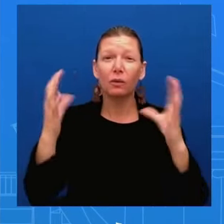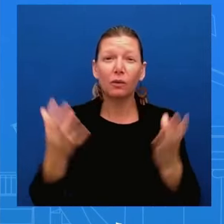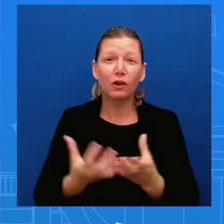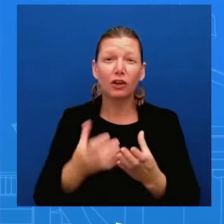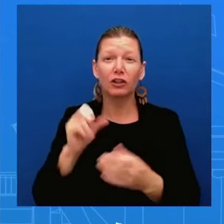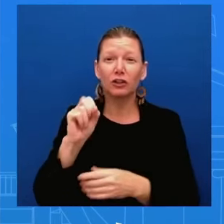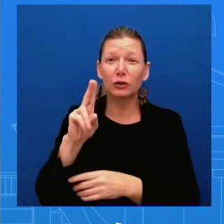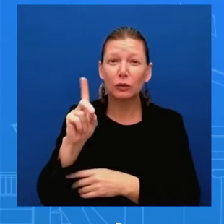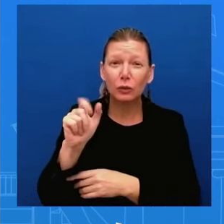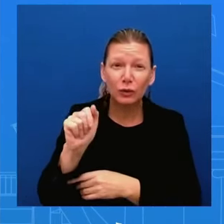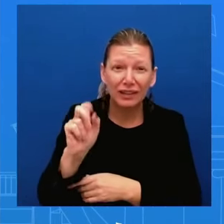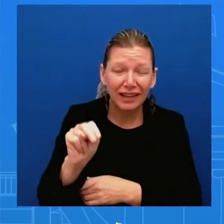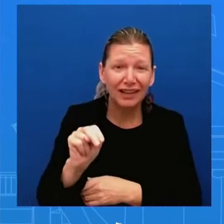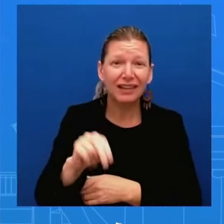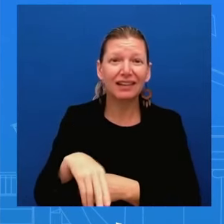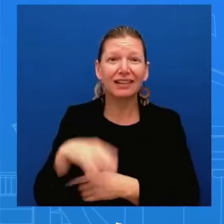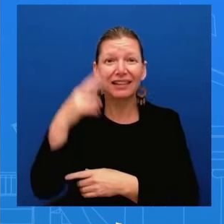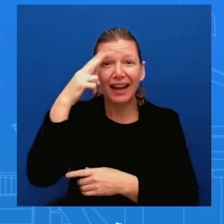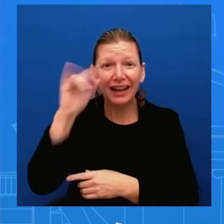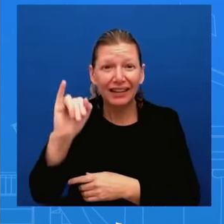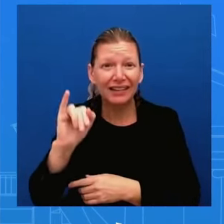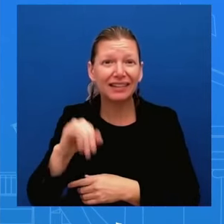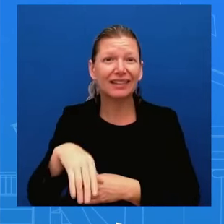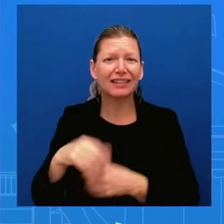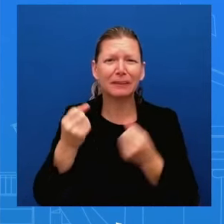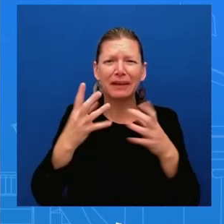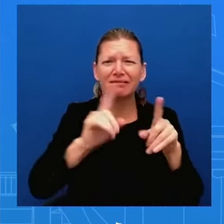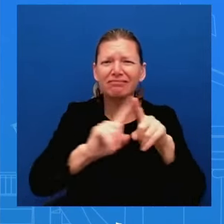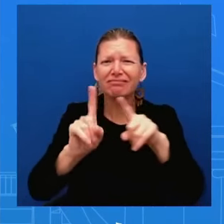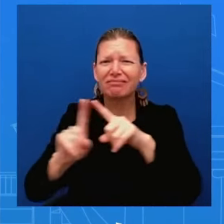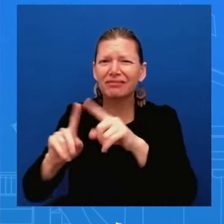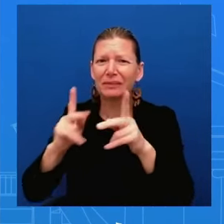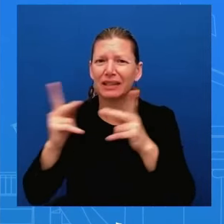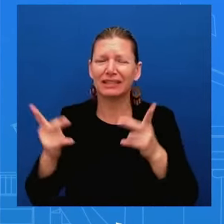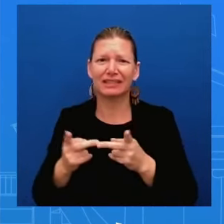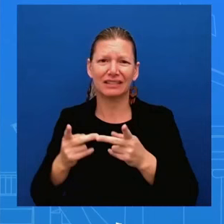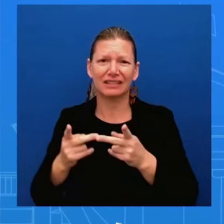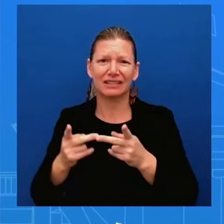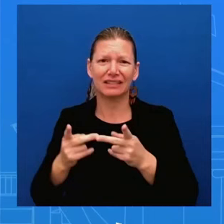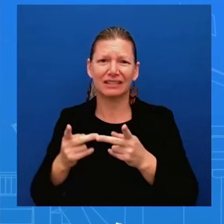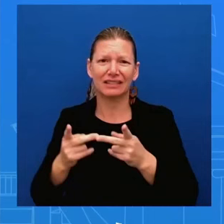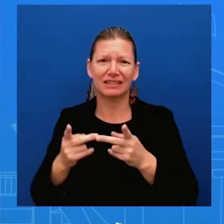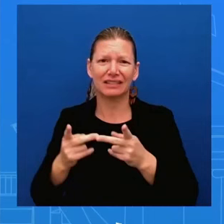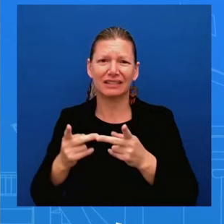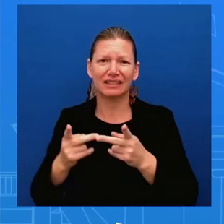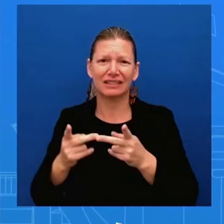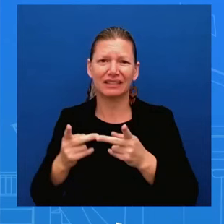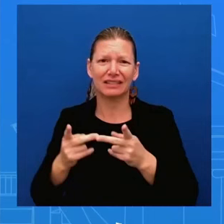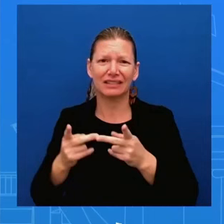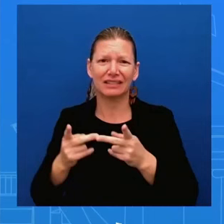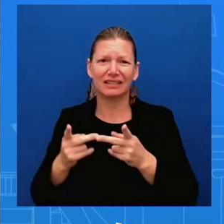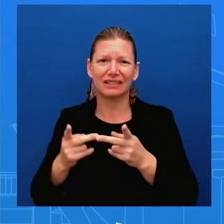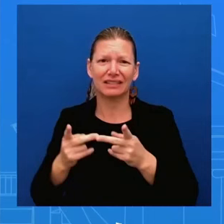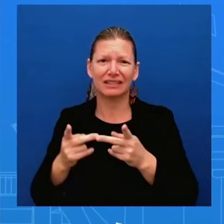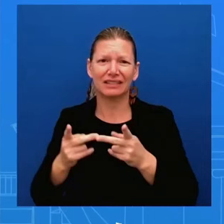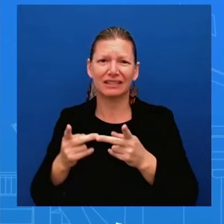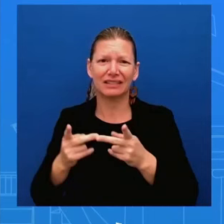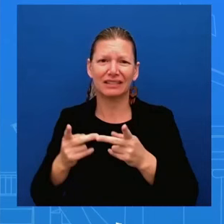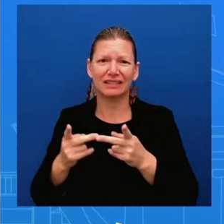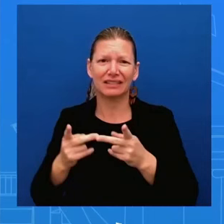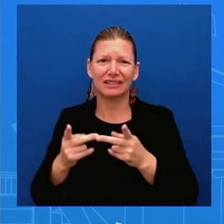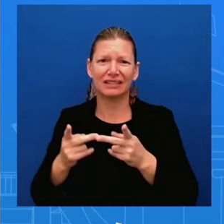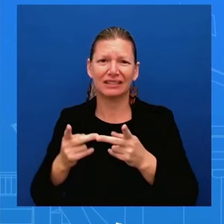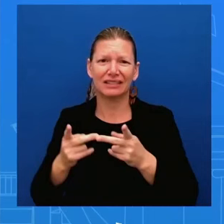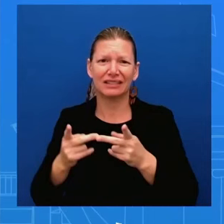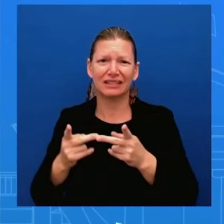needed uh to folks on on the ground and so we appreciate that we want to see them protected uh we want to make sure uh that they